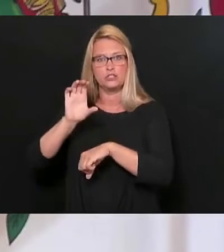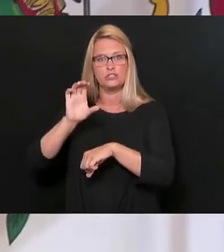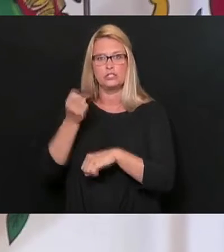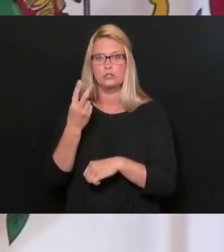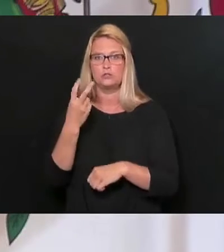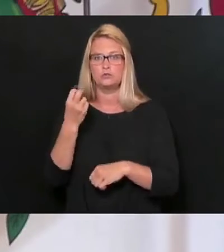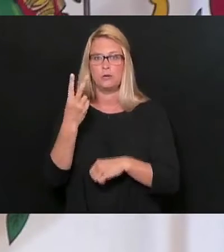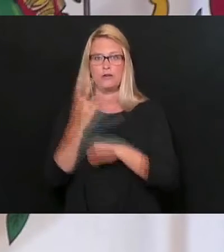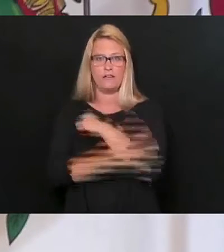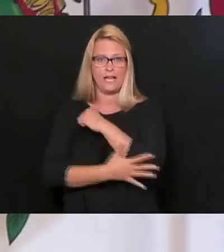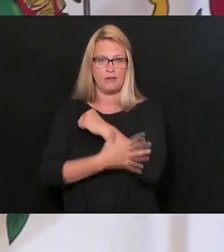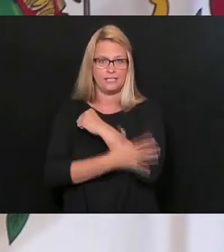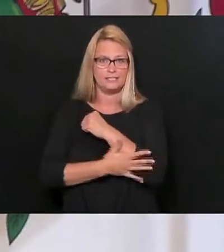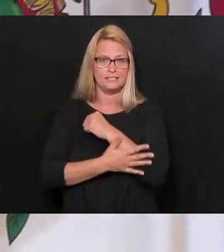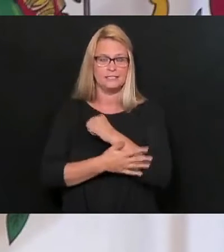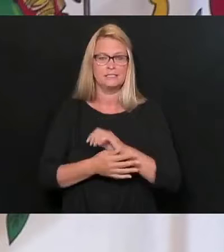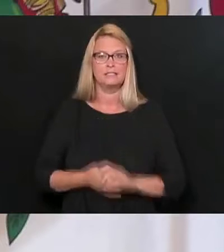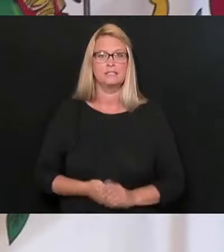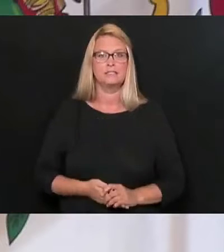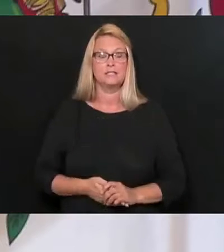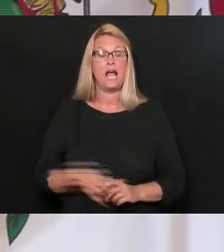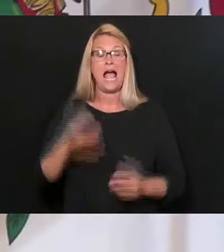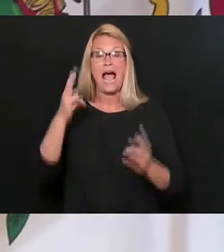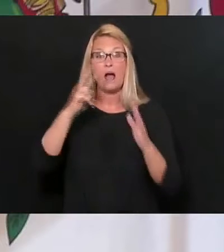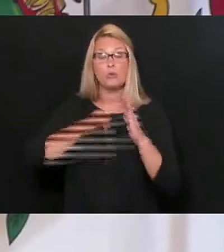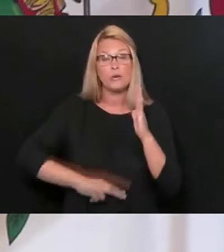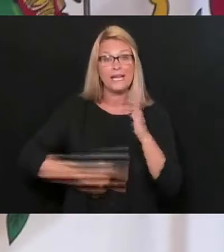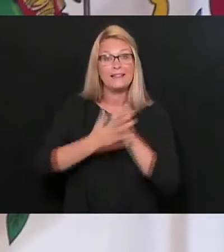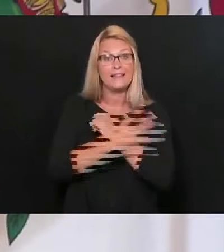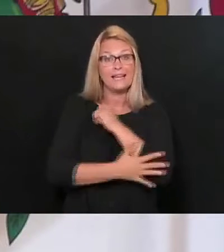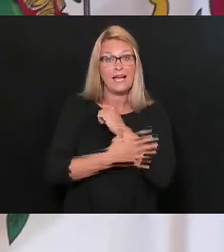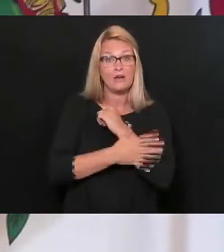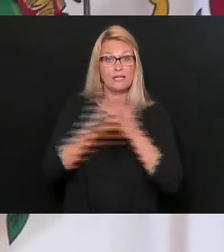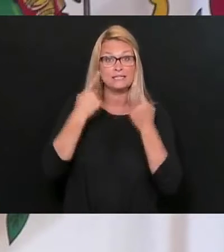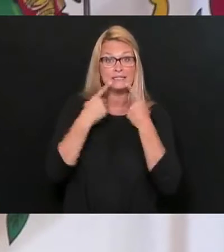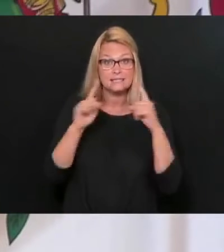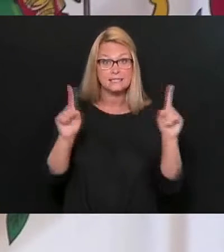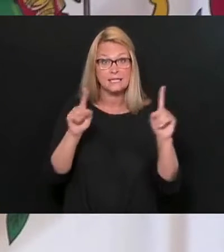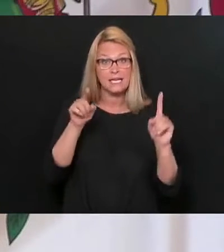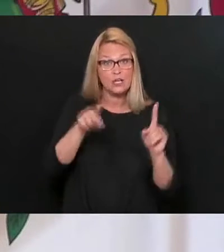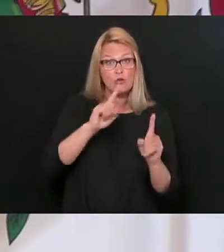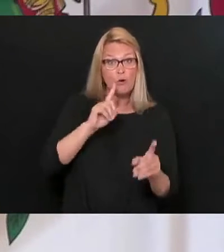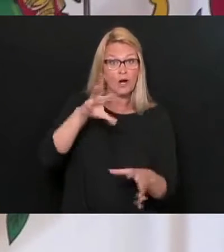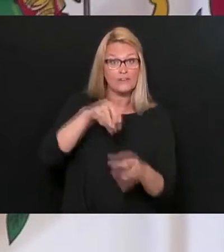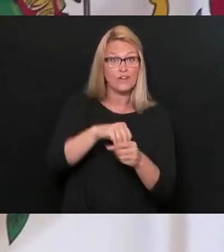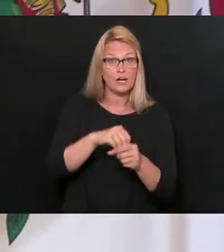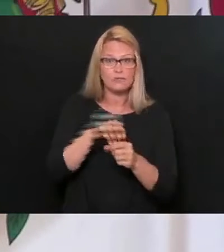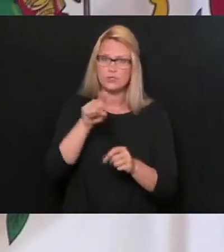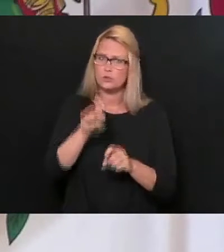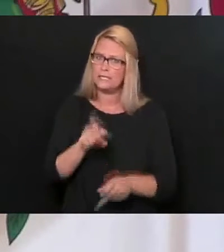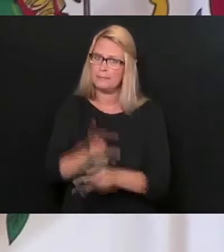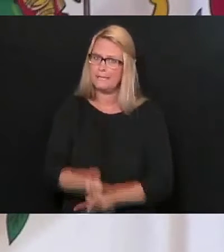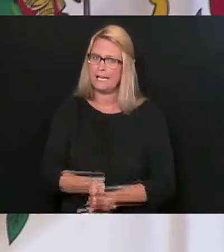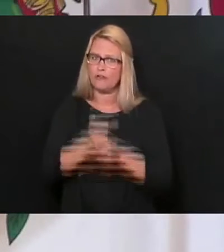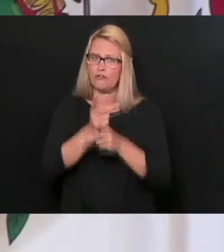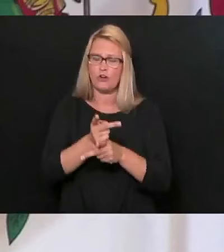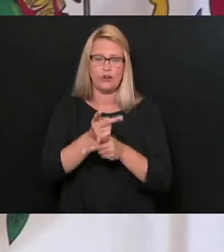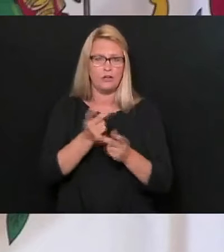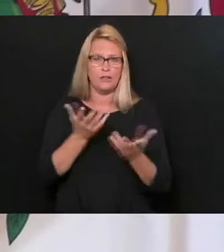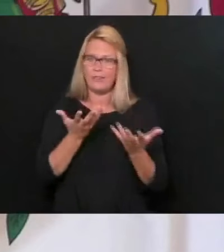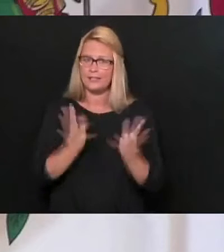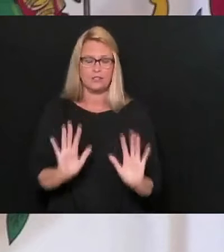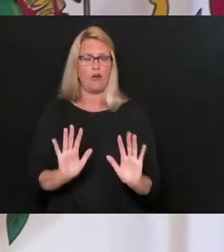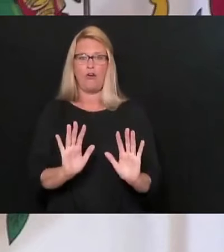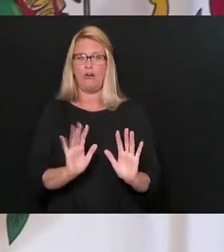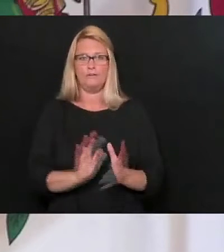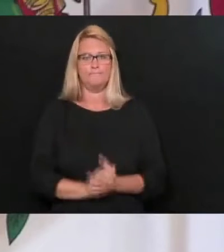counties. I always read these counties because it's really important that if you're in one of these counties, you've got to really watch. That's just all there